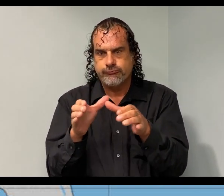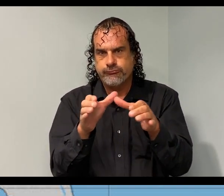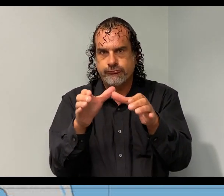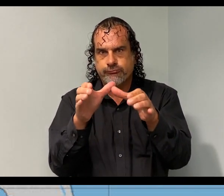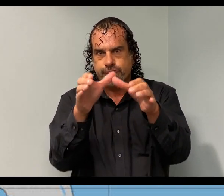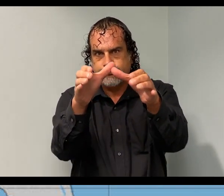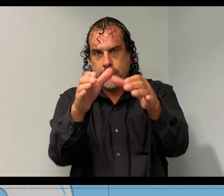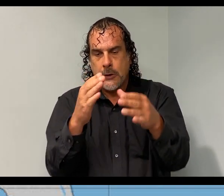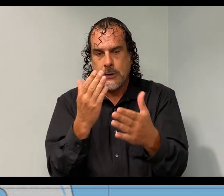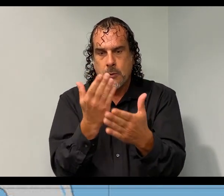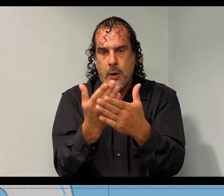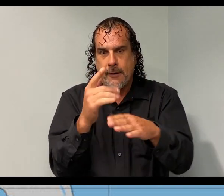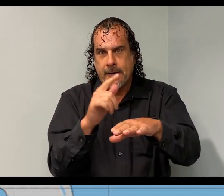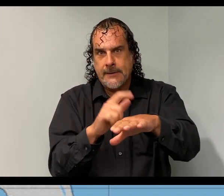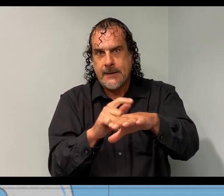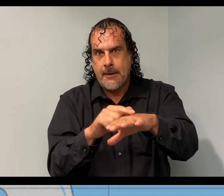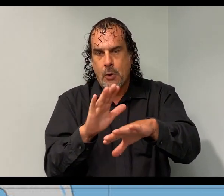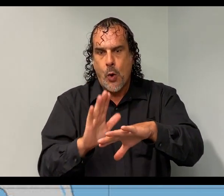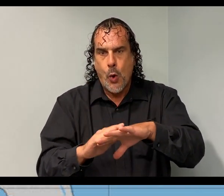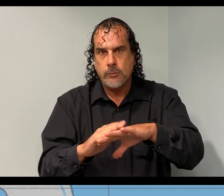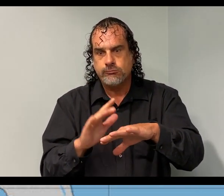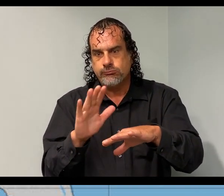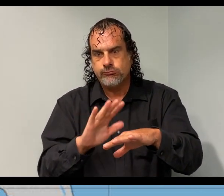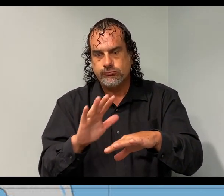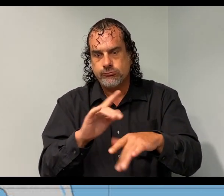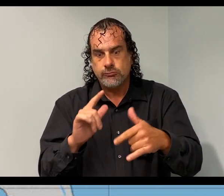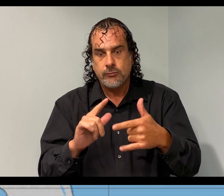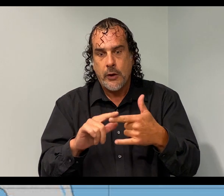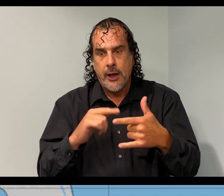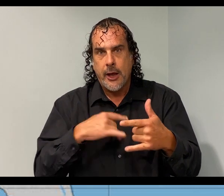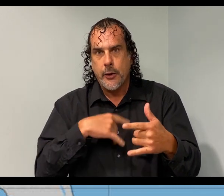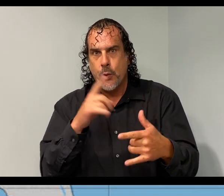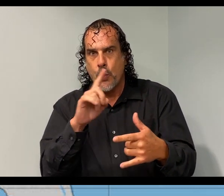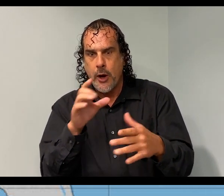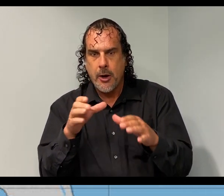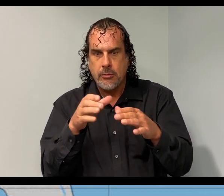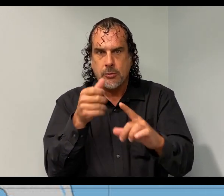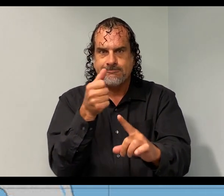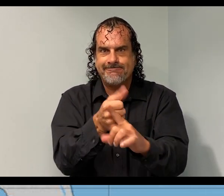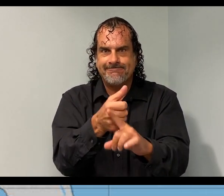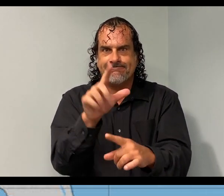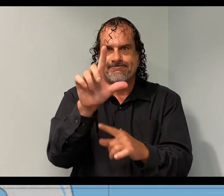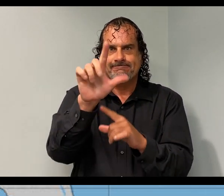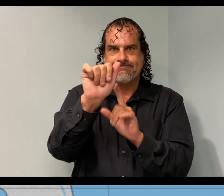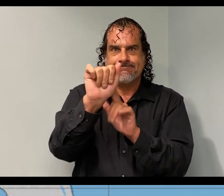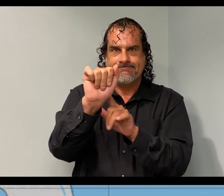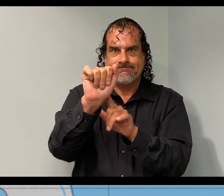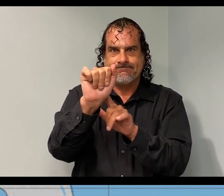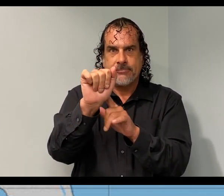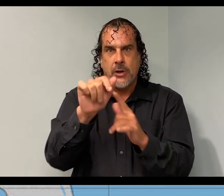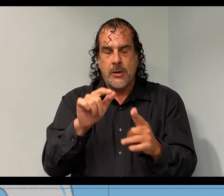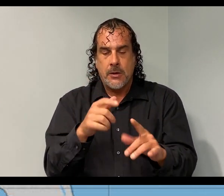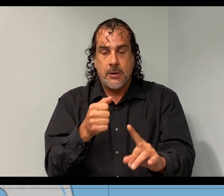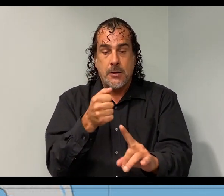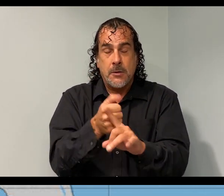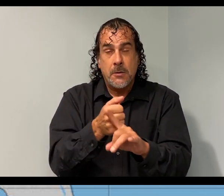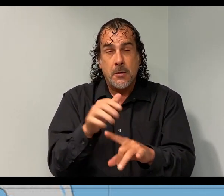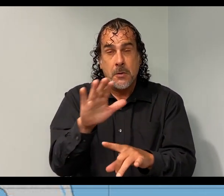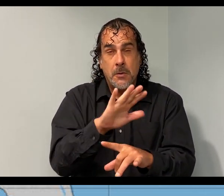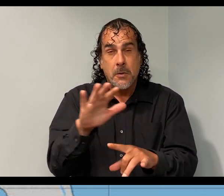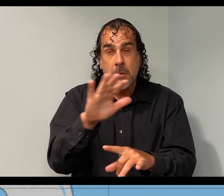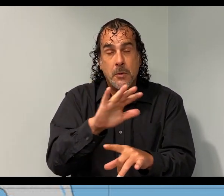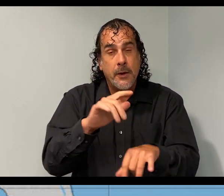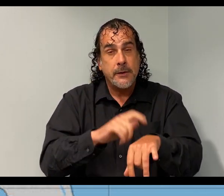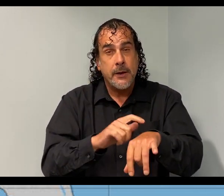track, time of arrival, as well as where it is supposed to land in Louisiana. Projected landfall, again,